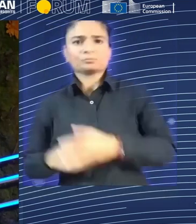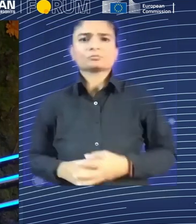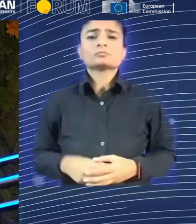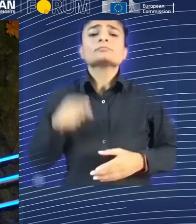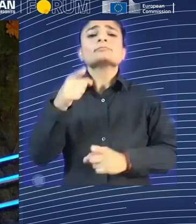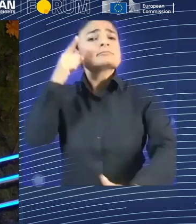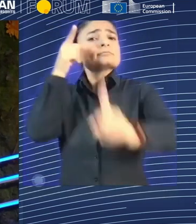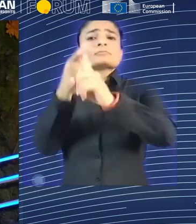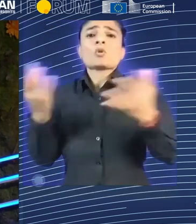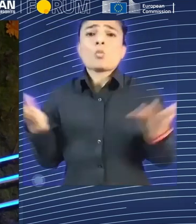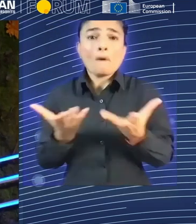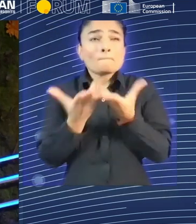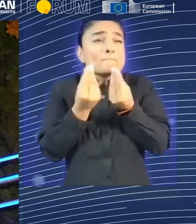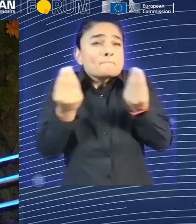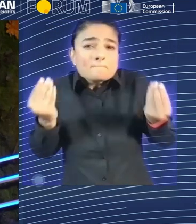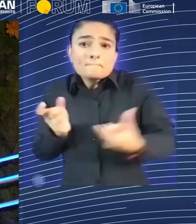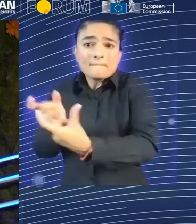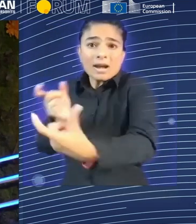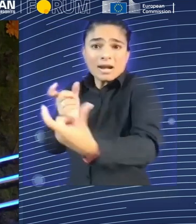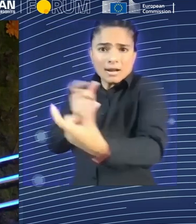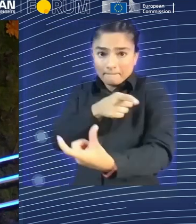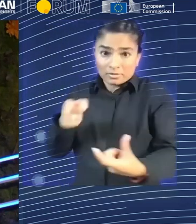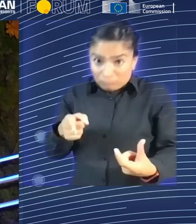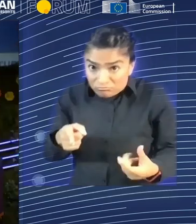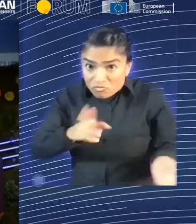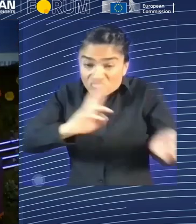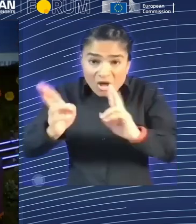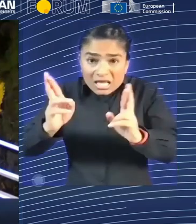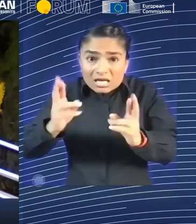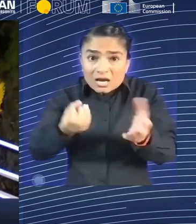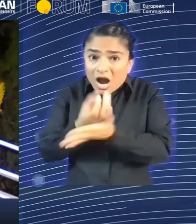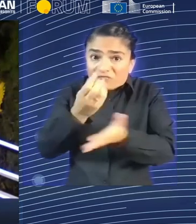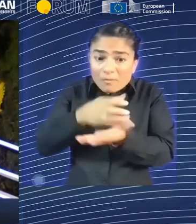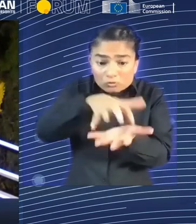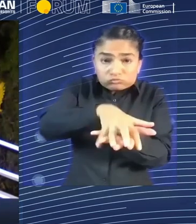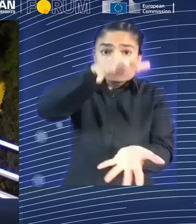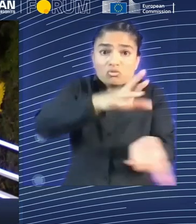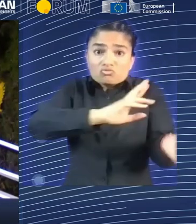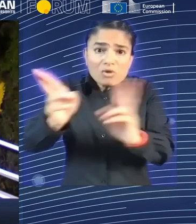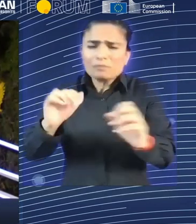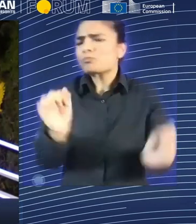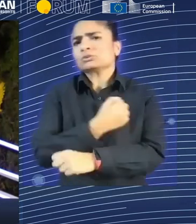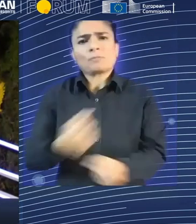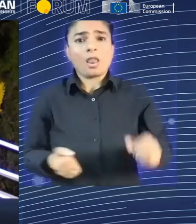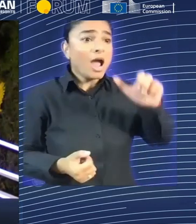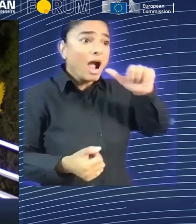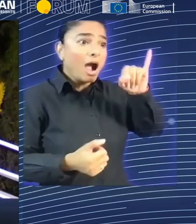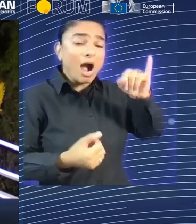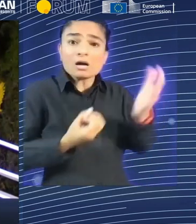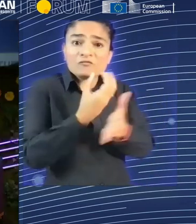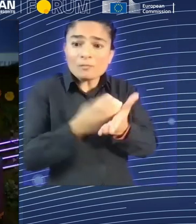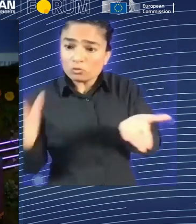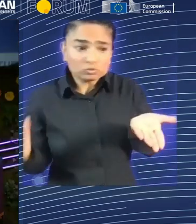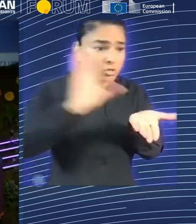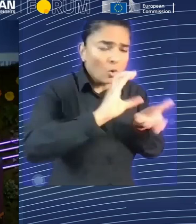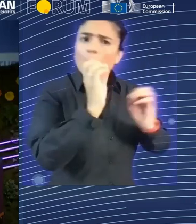impact of bad data is probably worse. It's another important aspect when it comes to readiness. Exactly. So, you know, the data